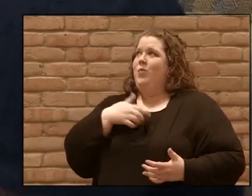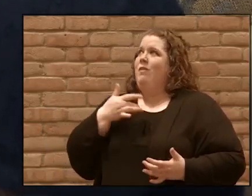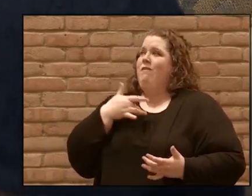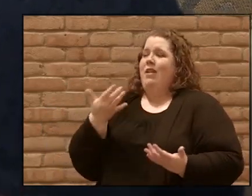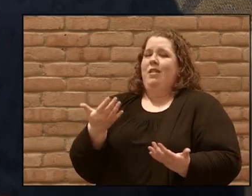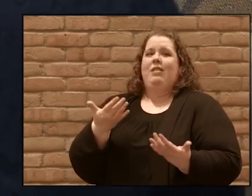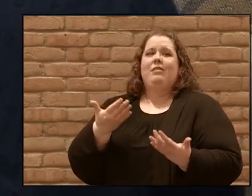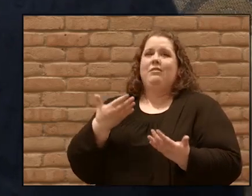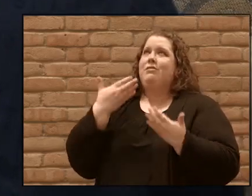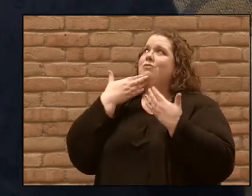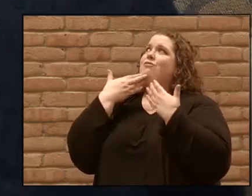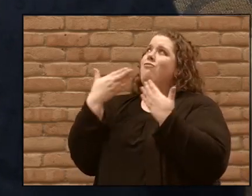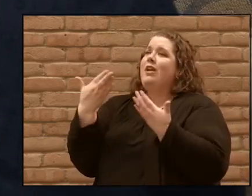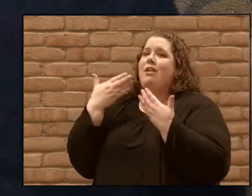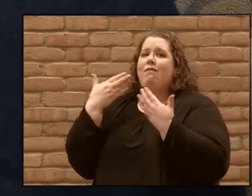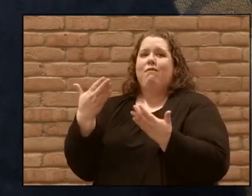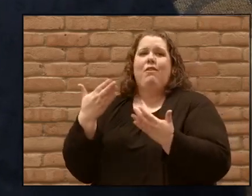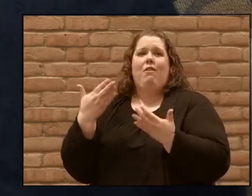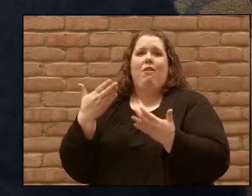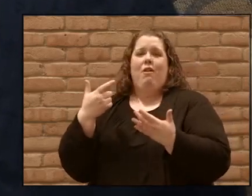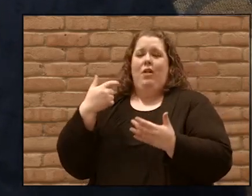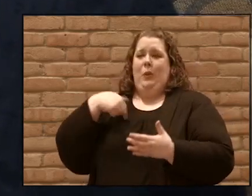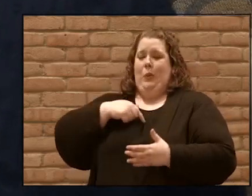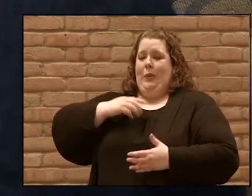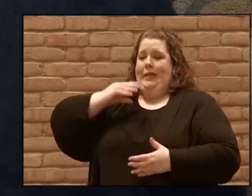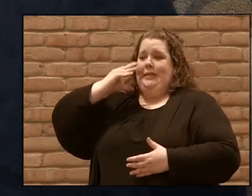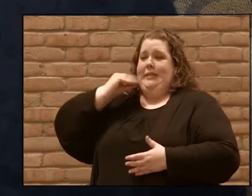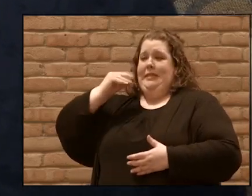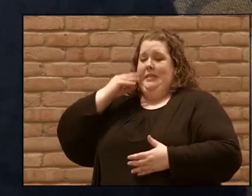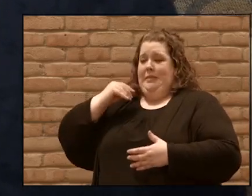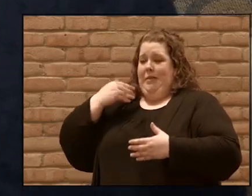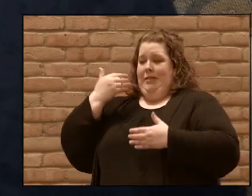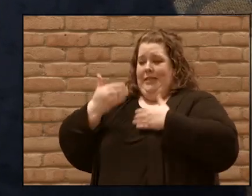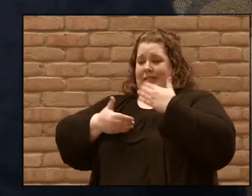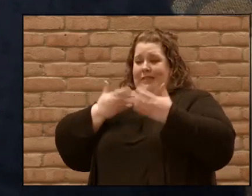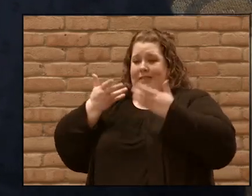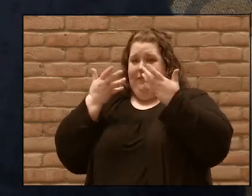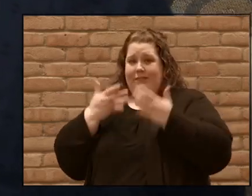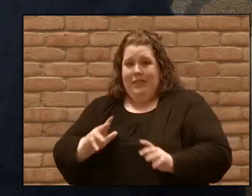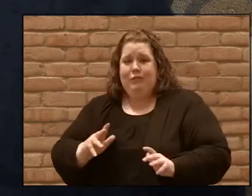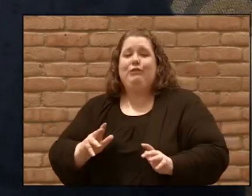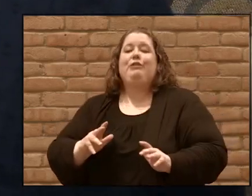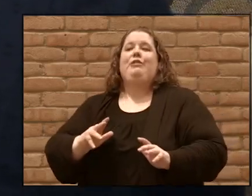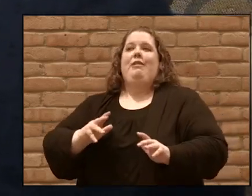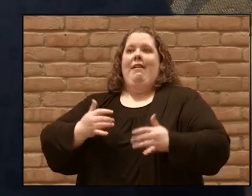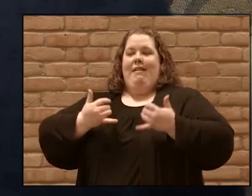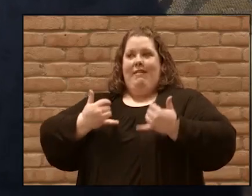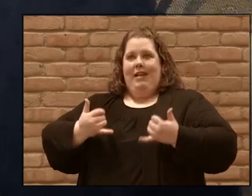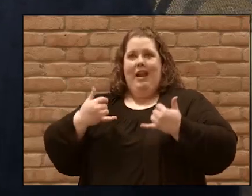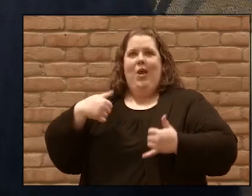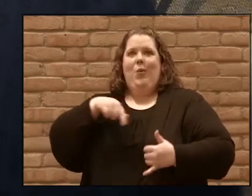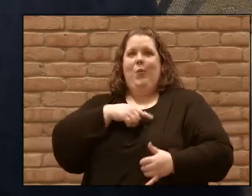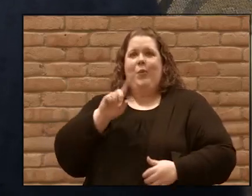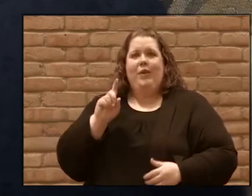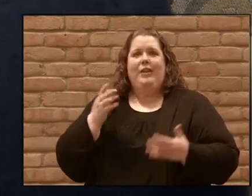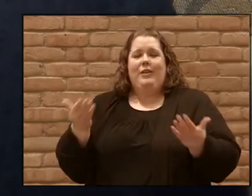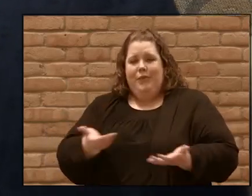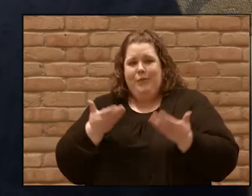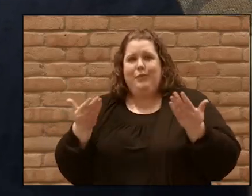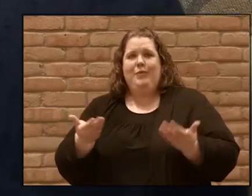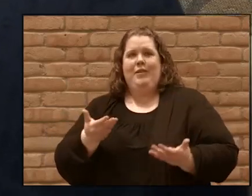for what we've been through and where we are right now we feel like how can we not